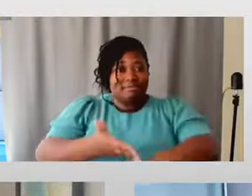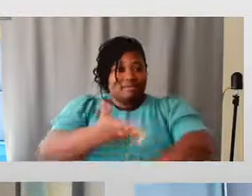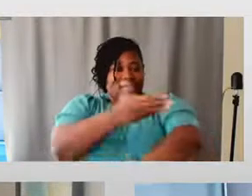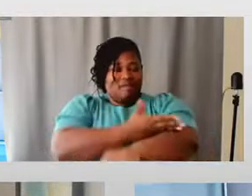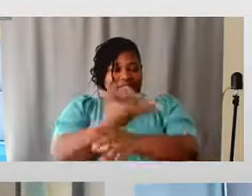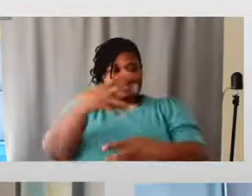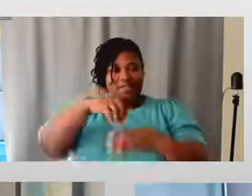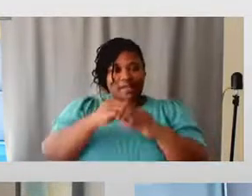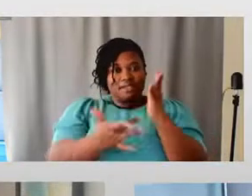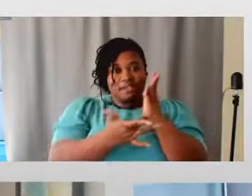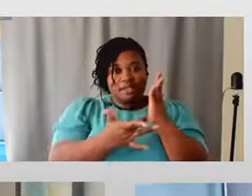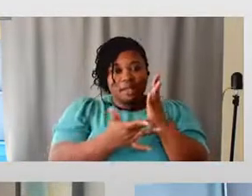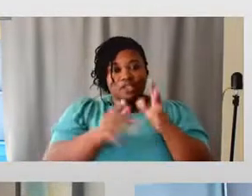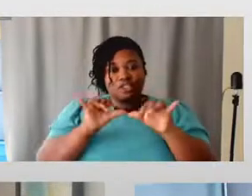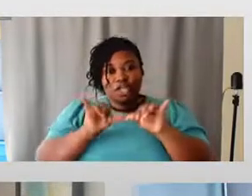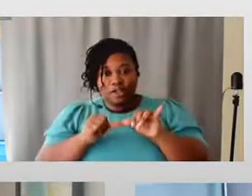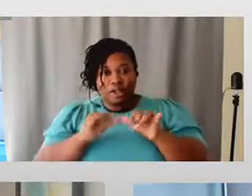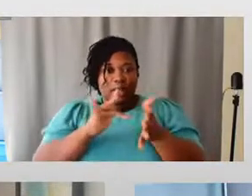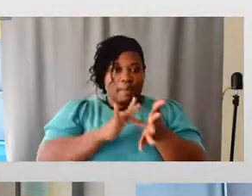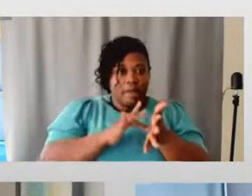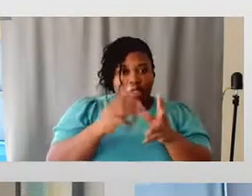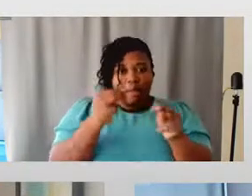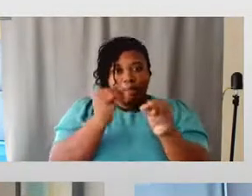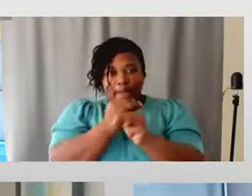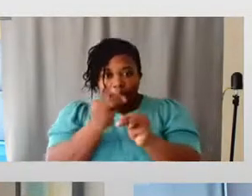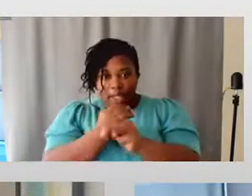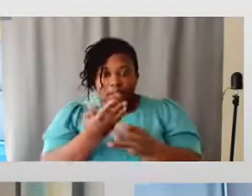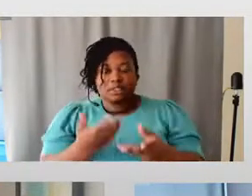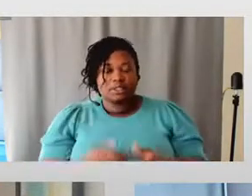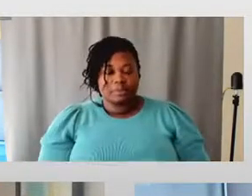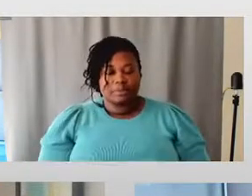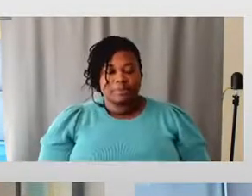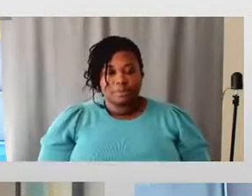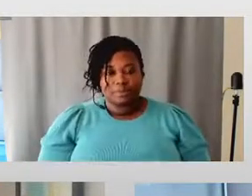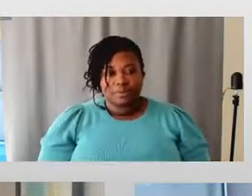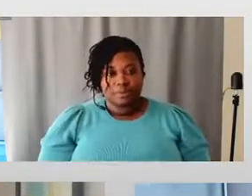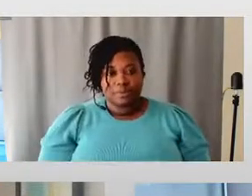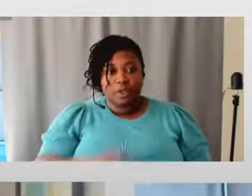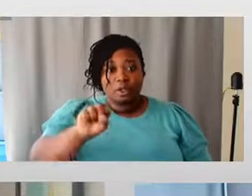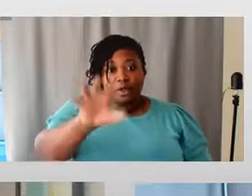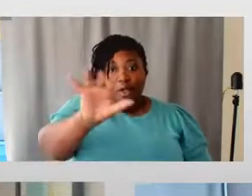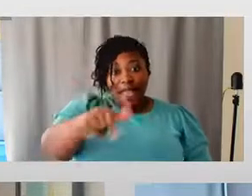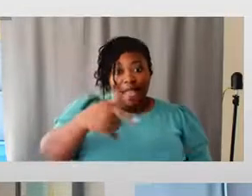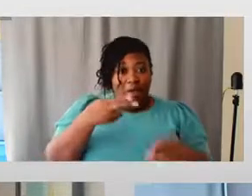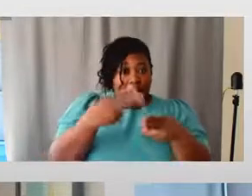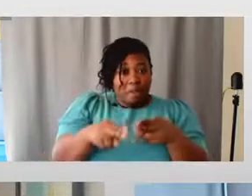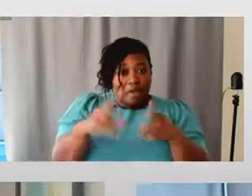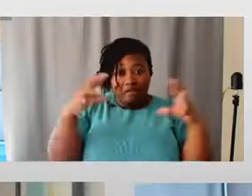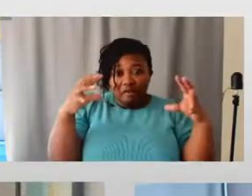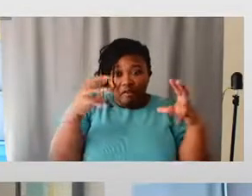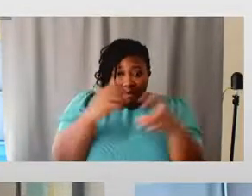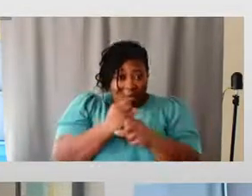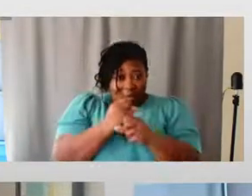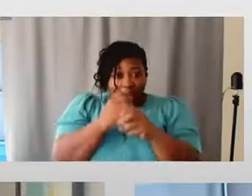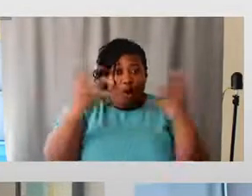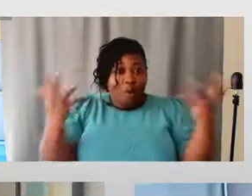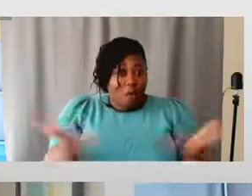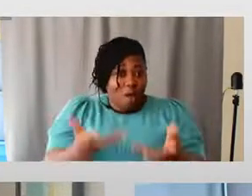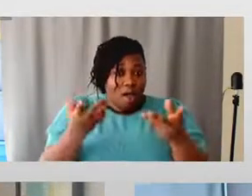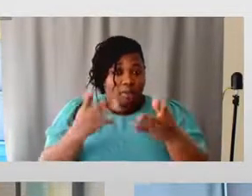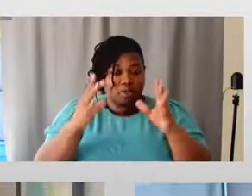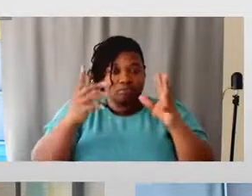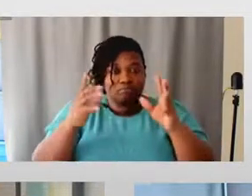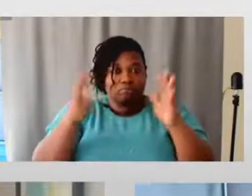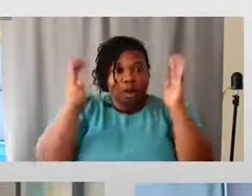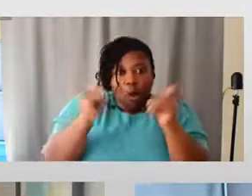technology, engineering, medicine, mathematics. So that is a brief sort of synopsis of what I was hoping to then begin in this